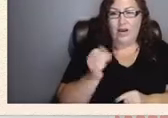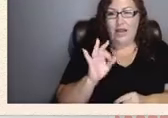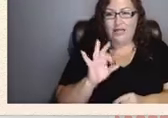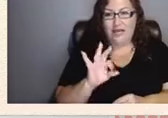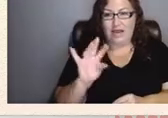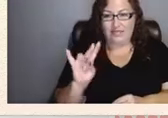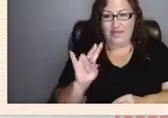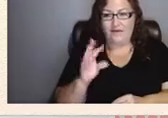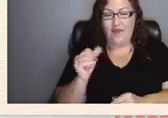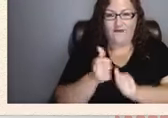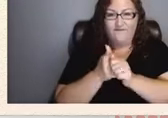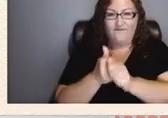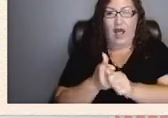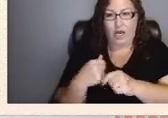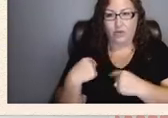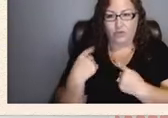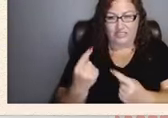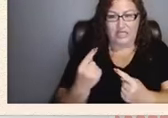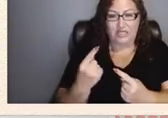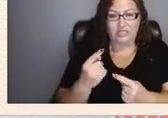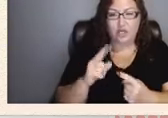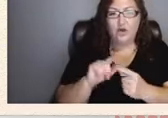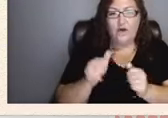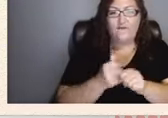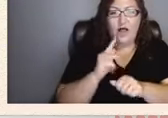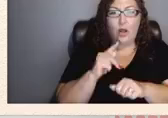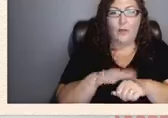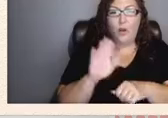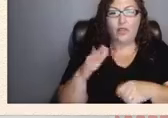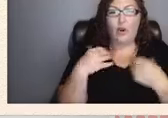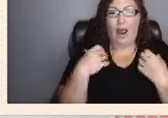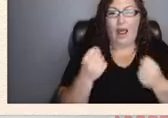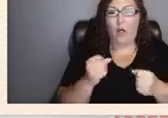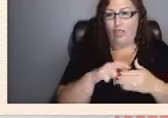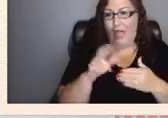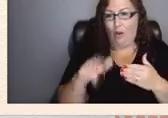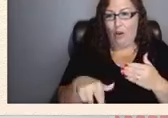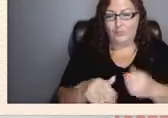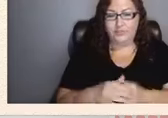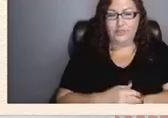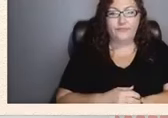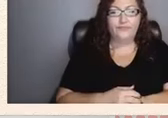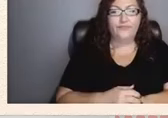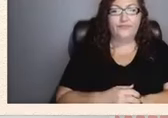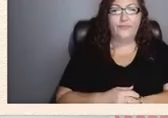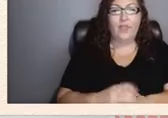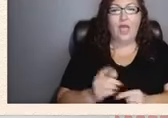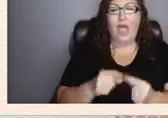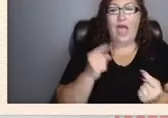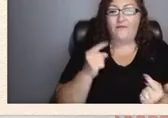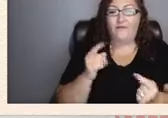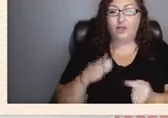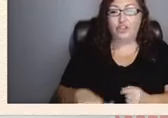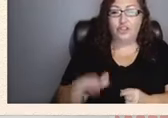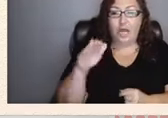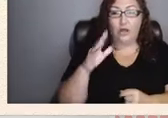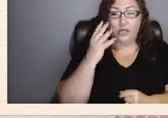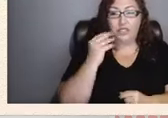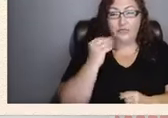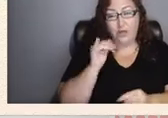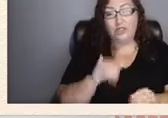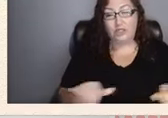since then to follow up on their health outcomes adverse childhood experiences are common